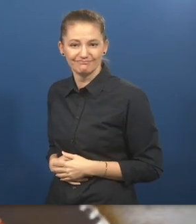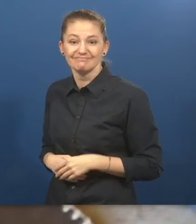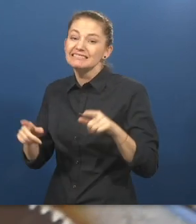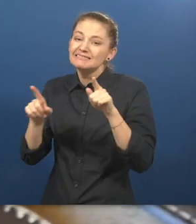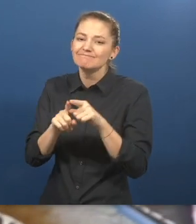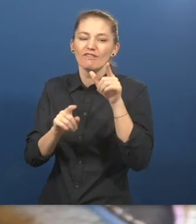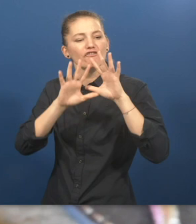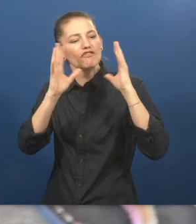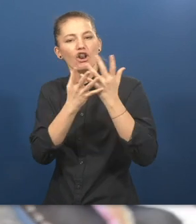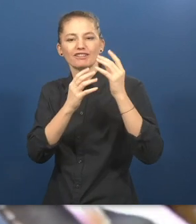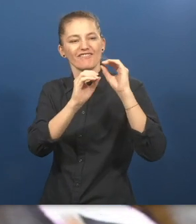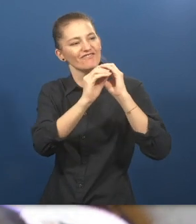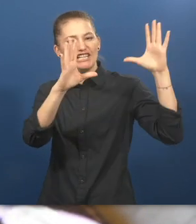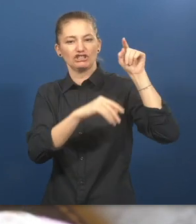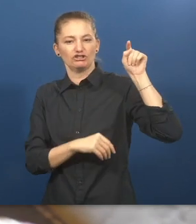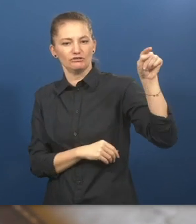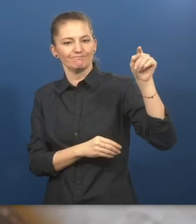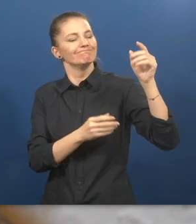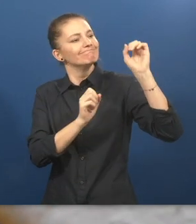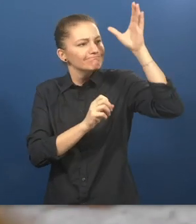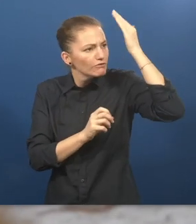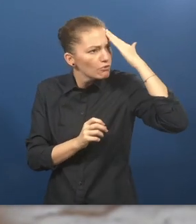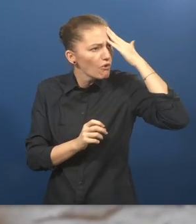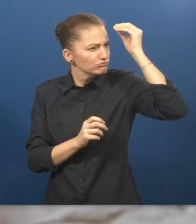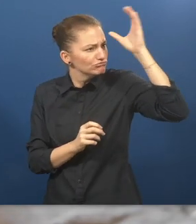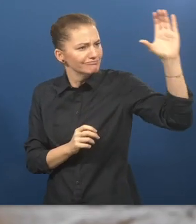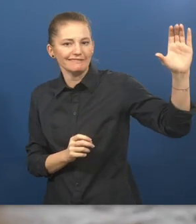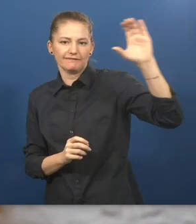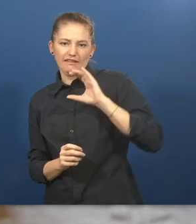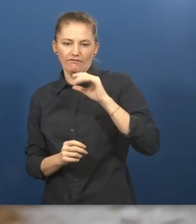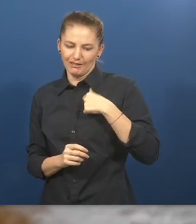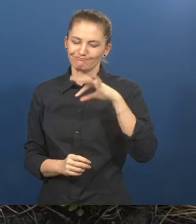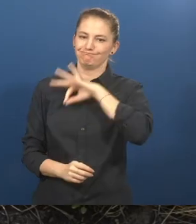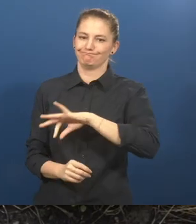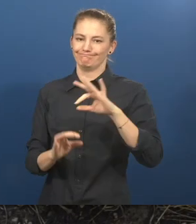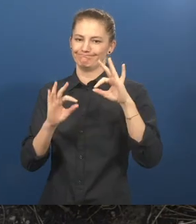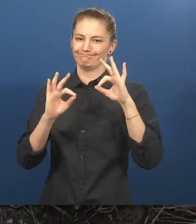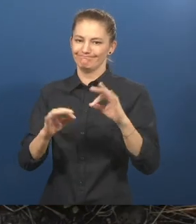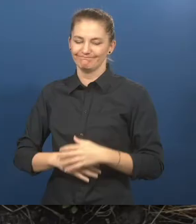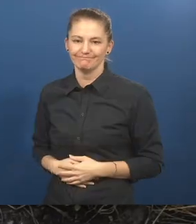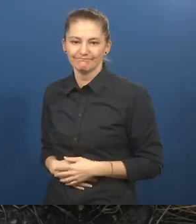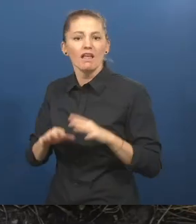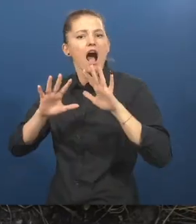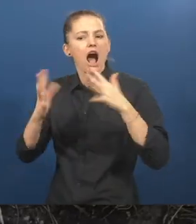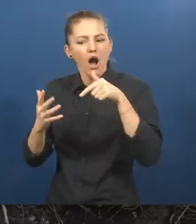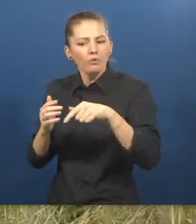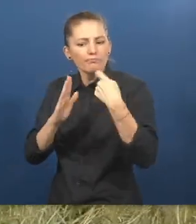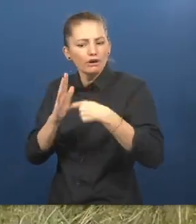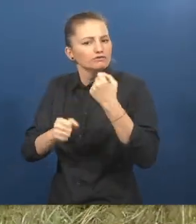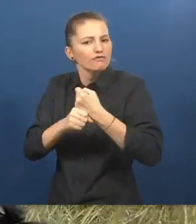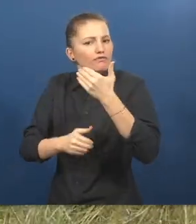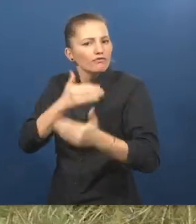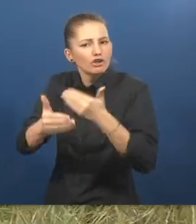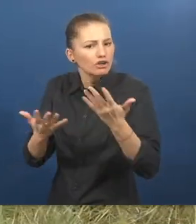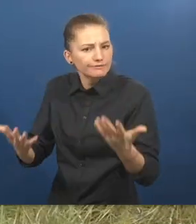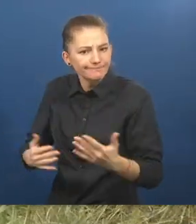future, I will gain some things from this knowledge given by World Vision. How does inclusive livelihood for